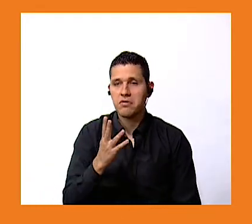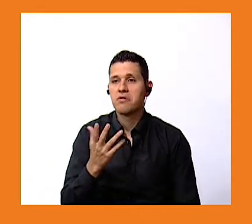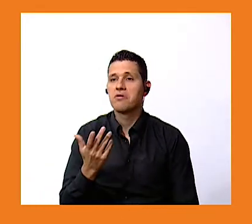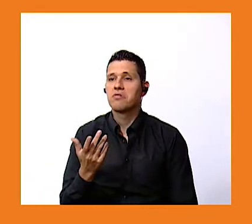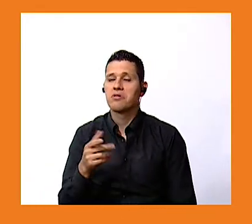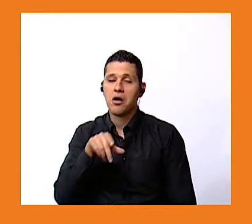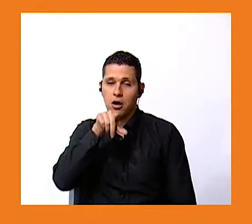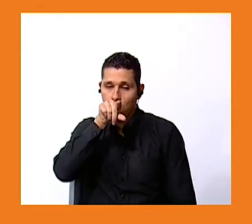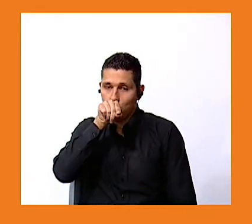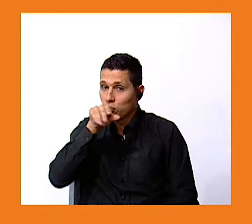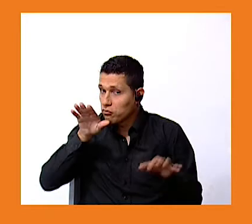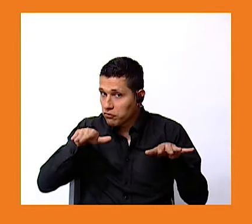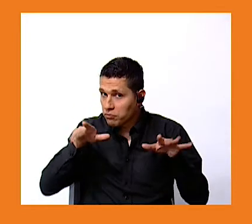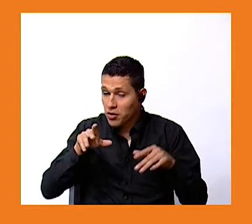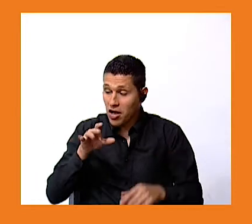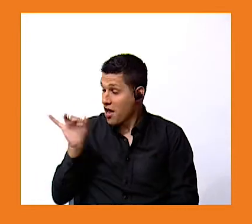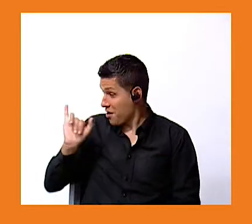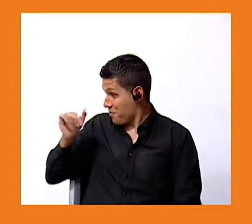yes